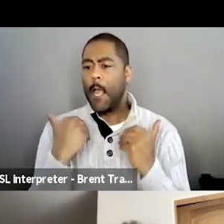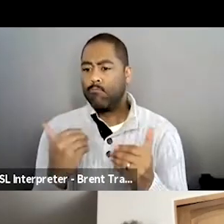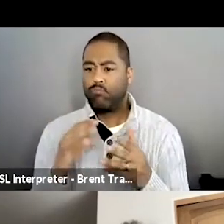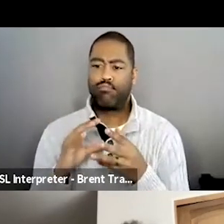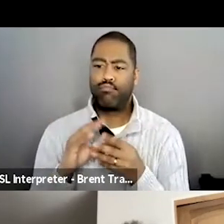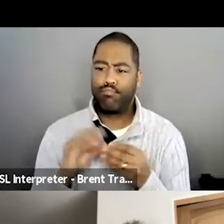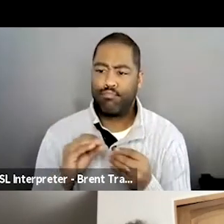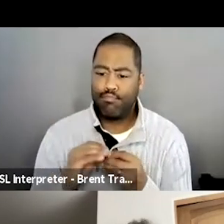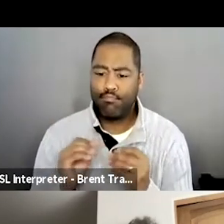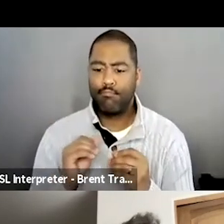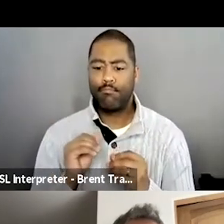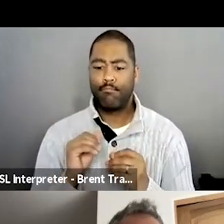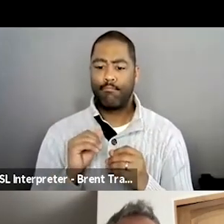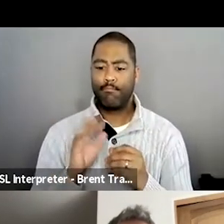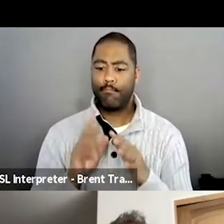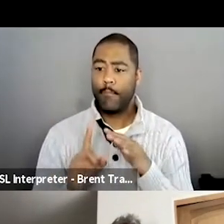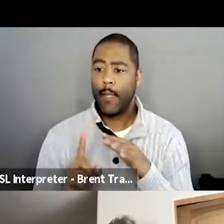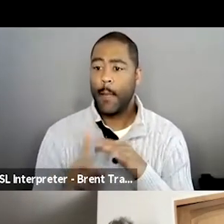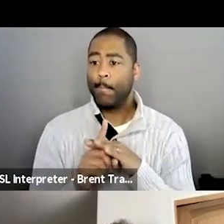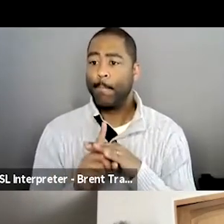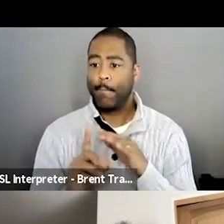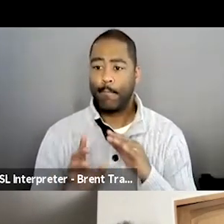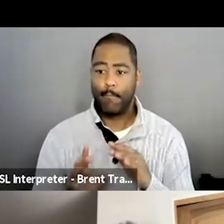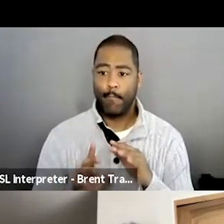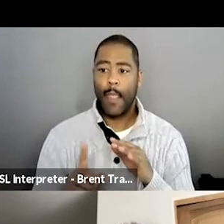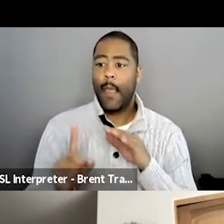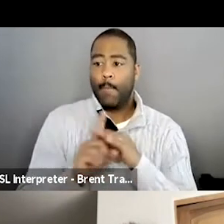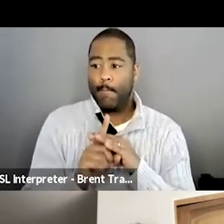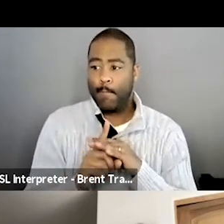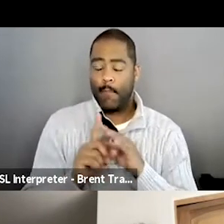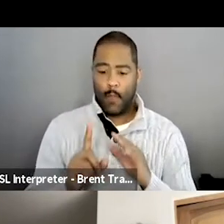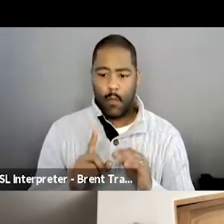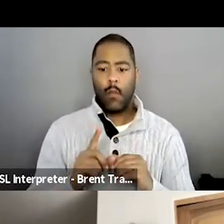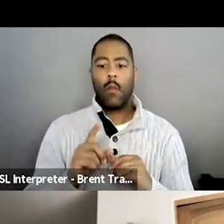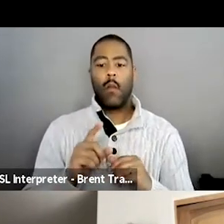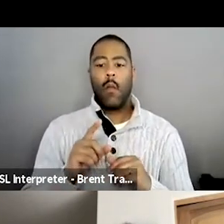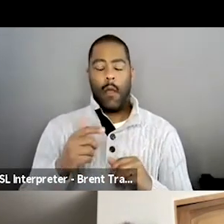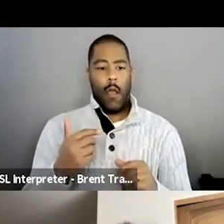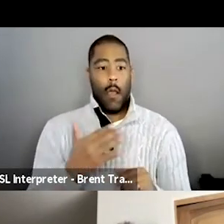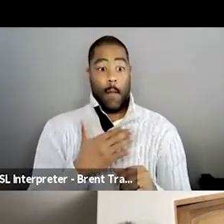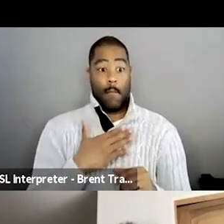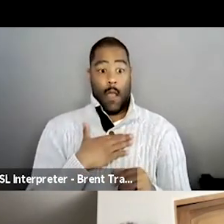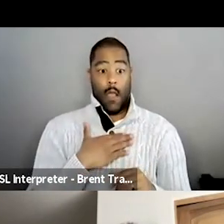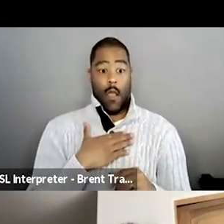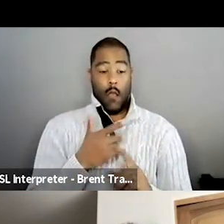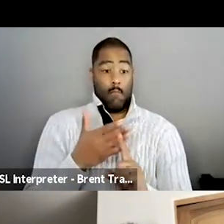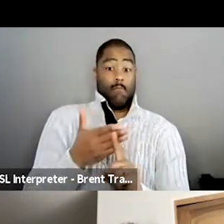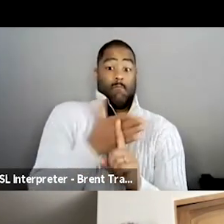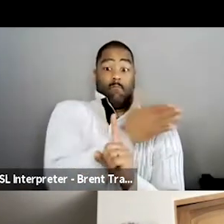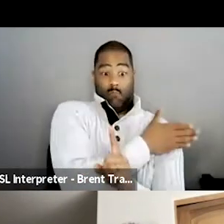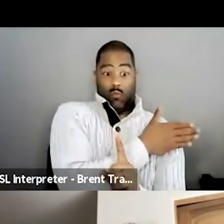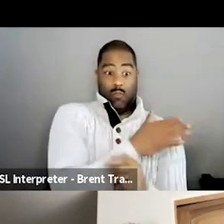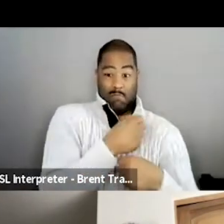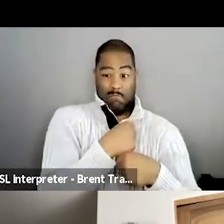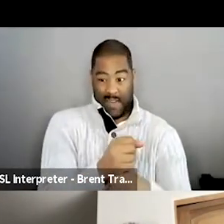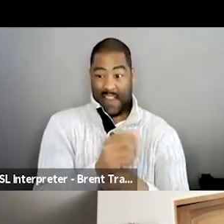to, to, uh, you know, people realize that, oh, it's her uncle. I just, but yeah, it was a choice early on. And that's kind of why I think I just was very